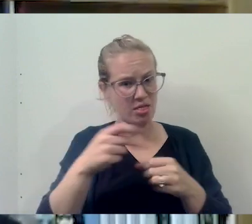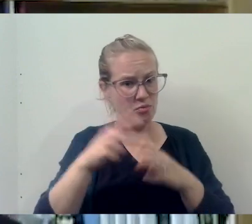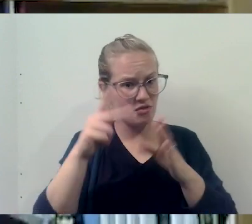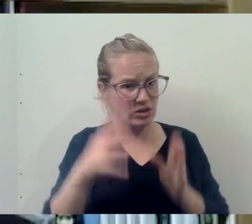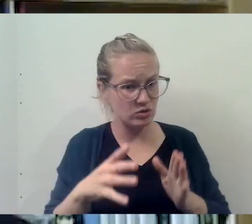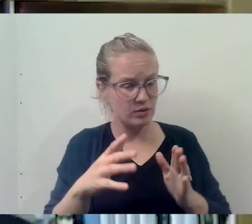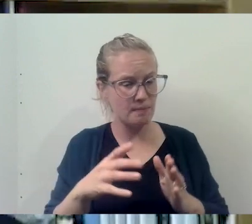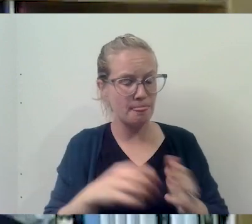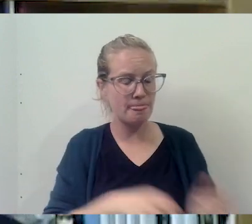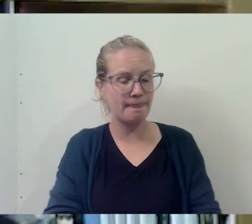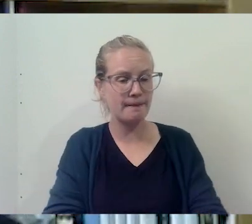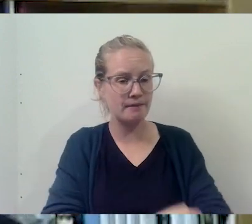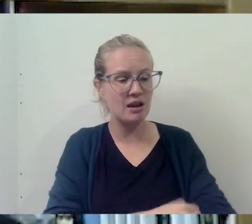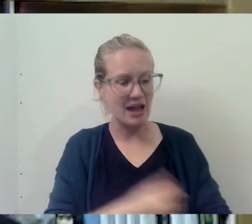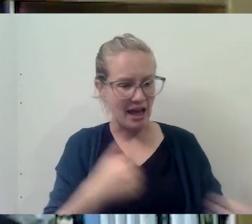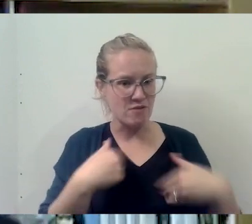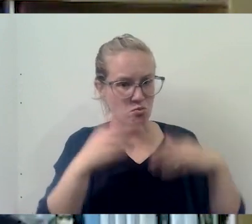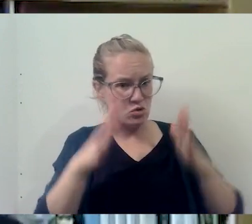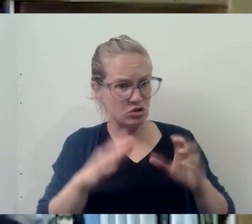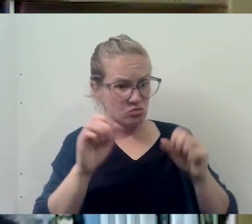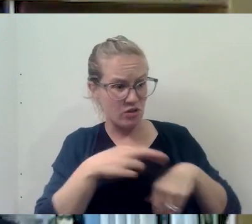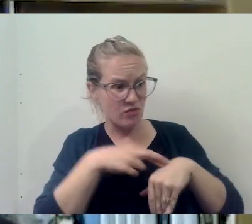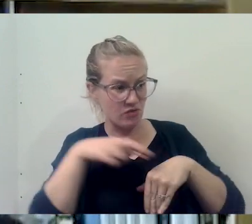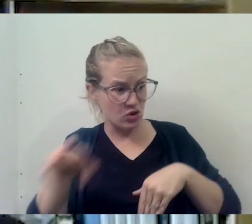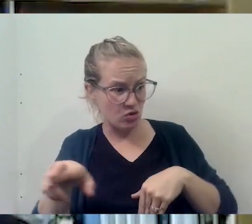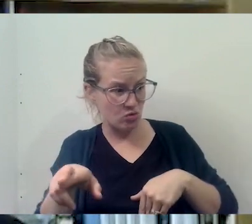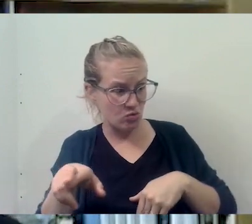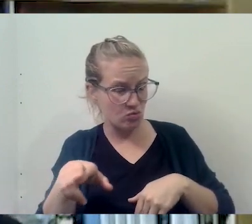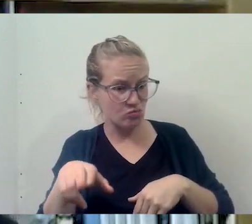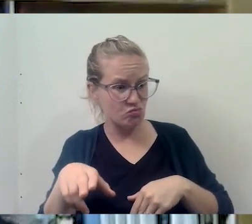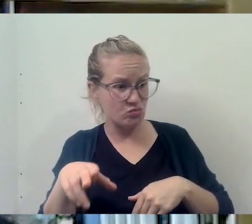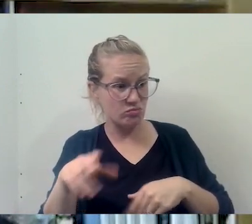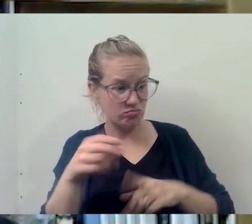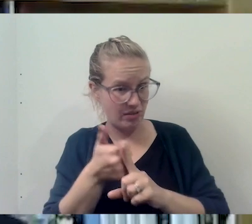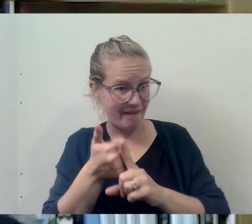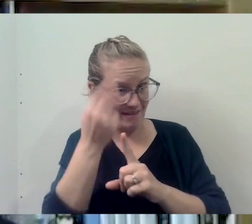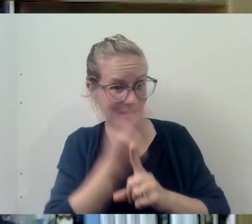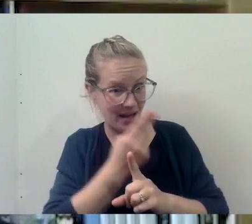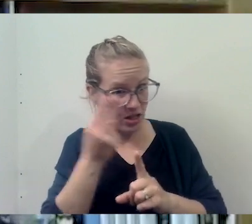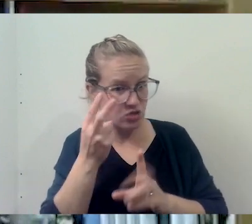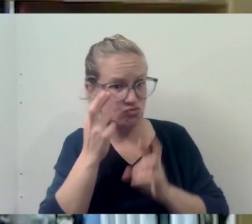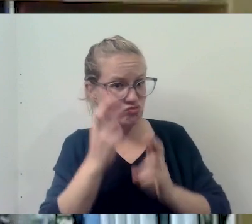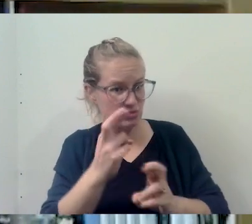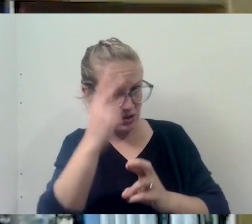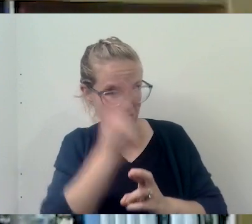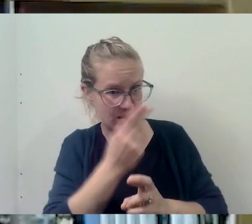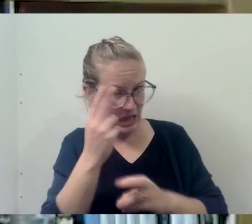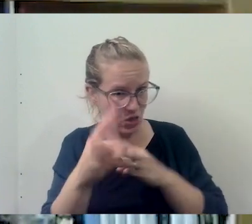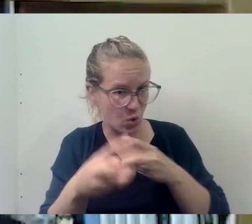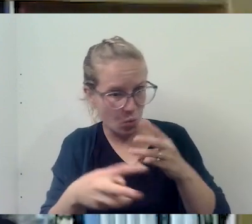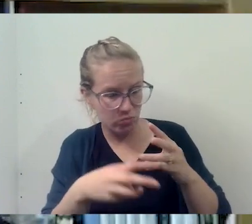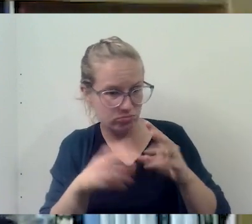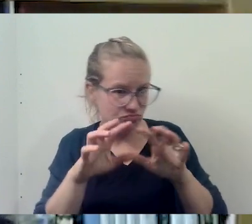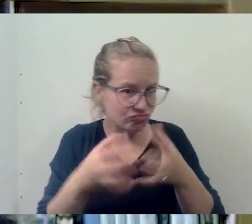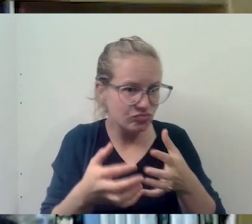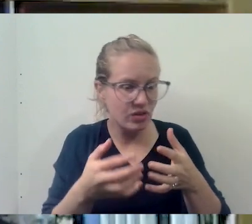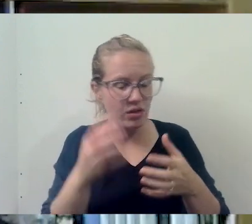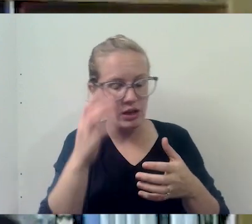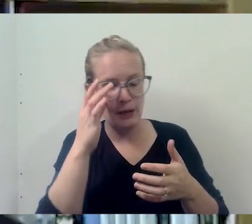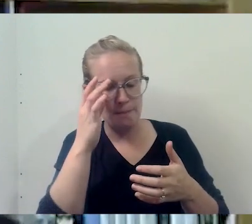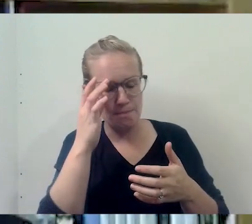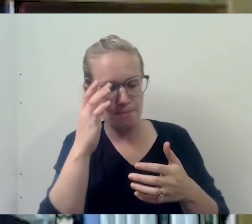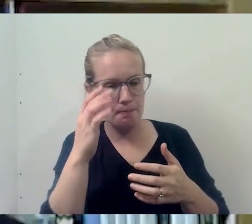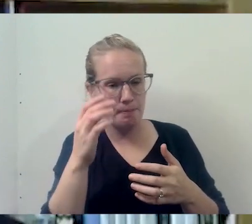professional. And I have someone I can refer you to, uh, who is Catholic, who respects the Catholic world. And, and